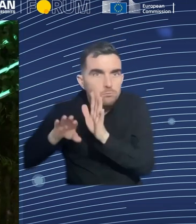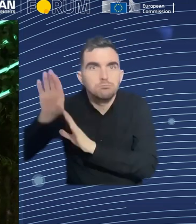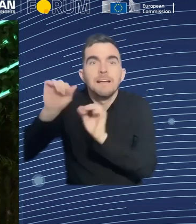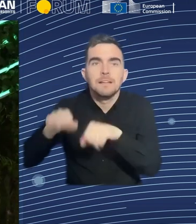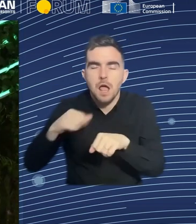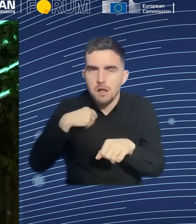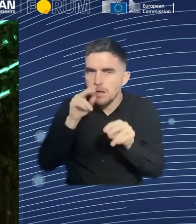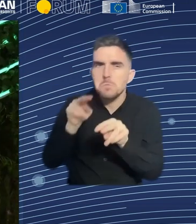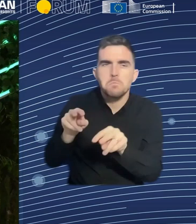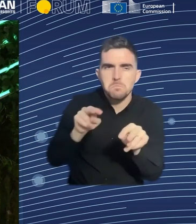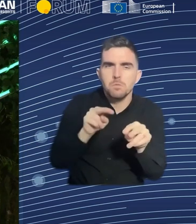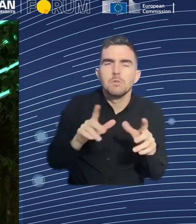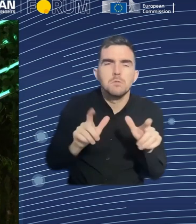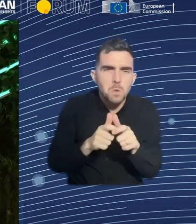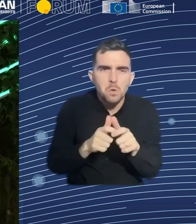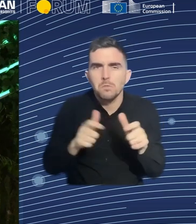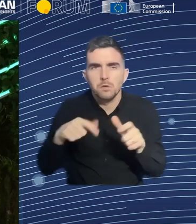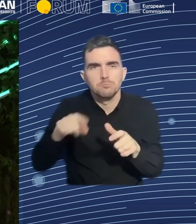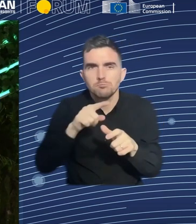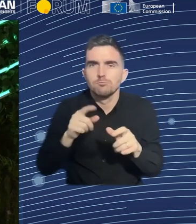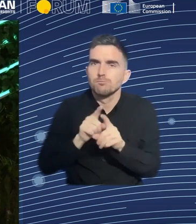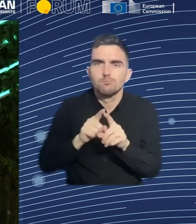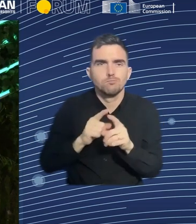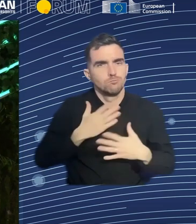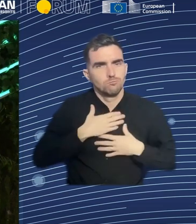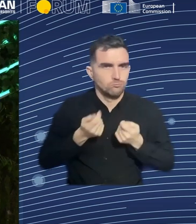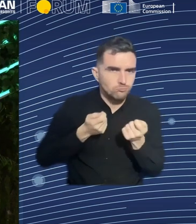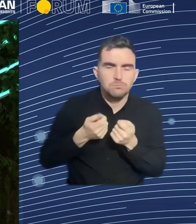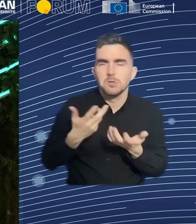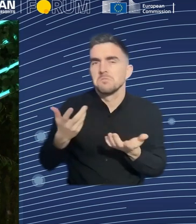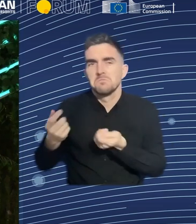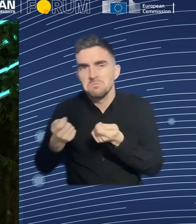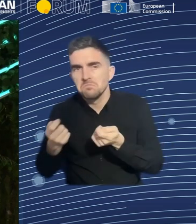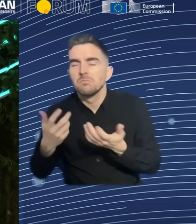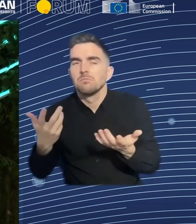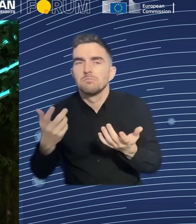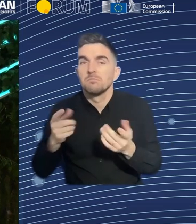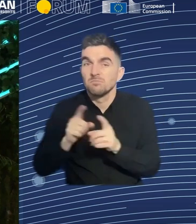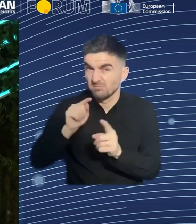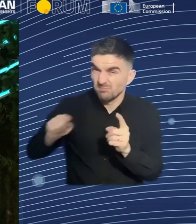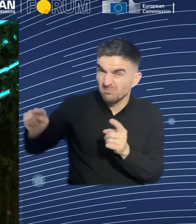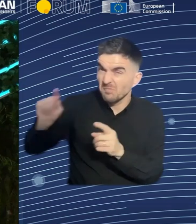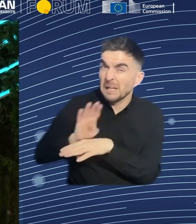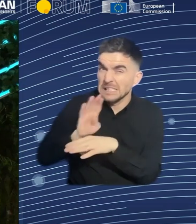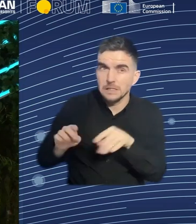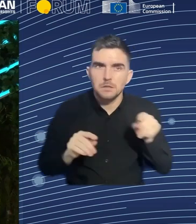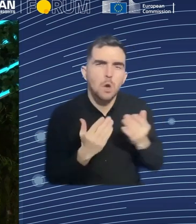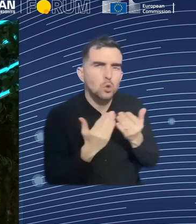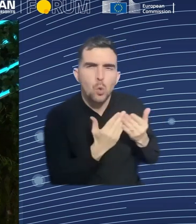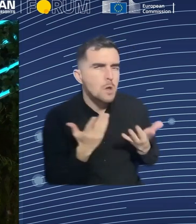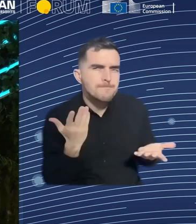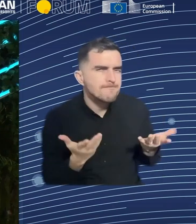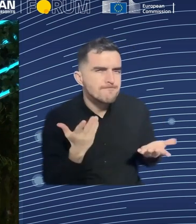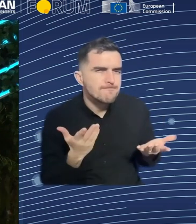us. And as I said, many of those skills that they currently believe are the soft skills, the transversal skills that will help with the adoption of